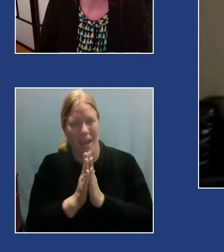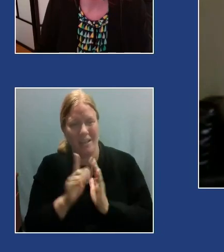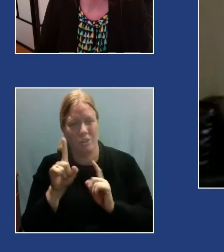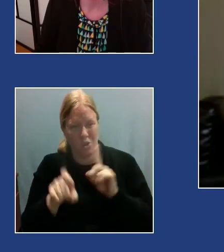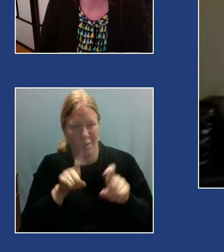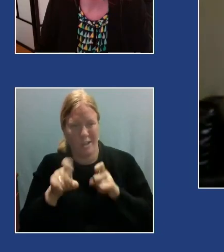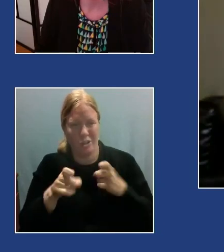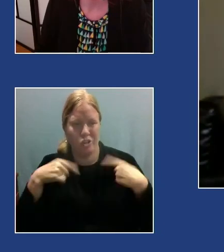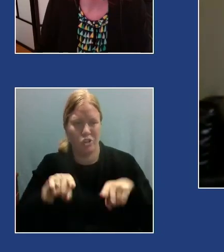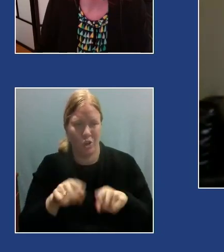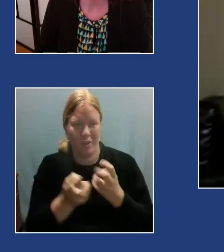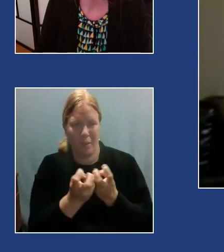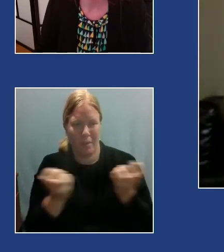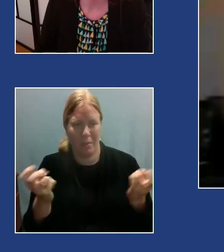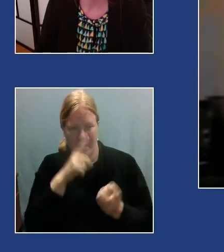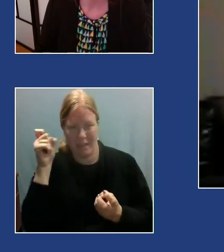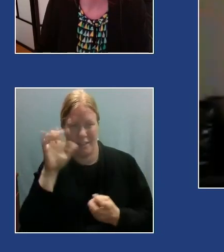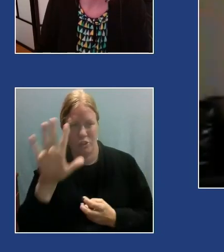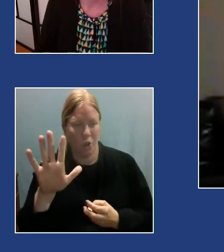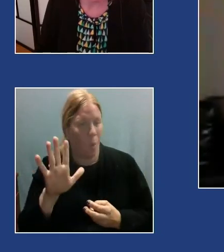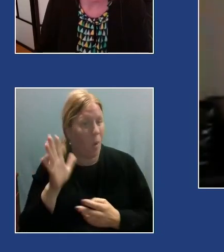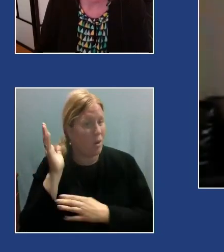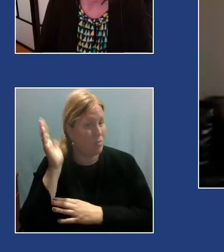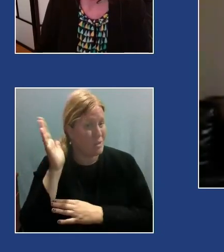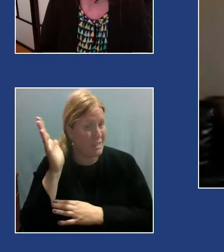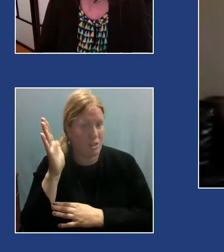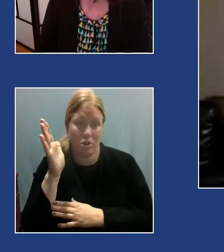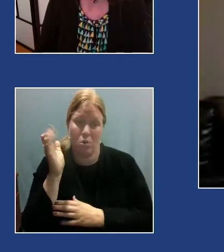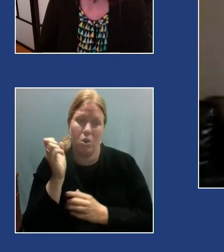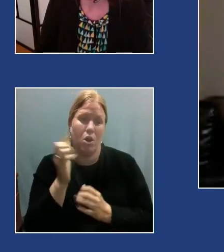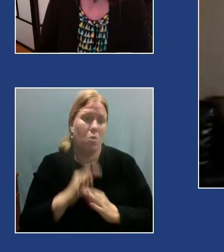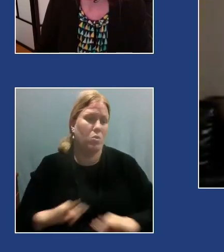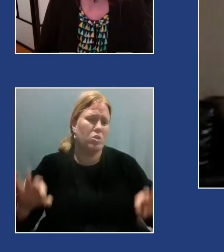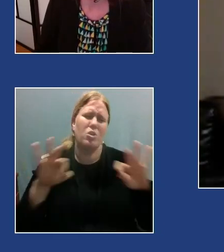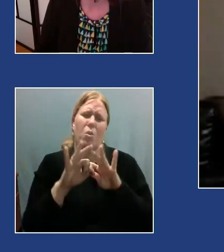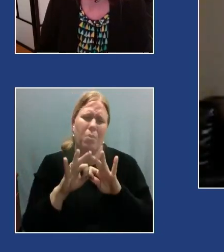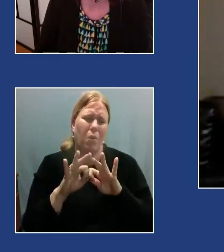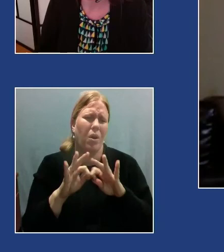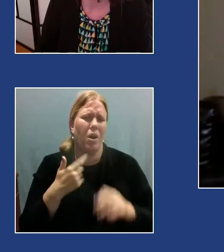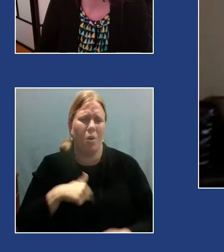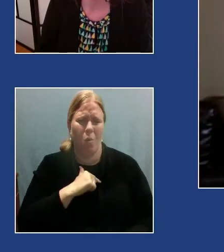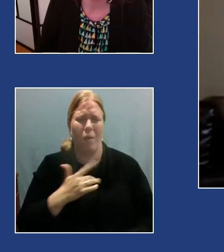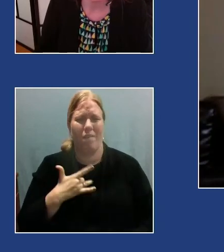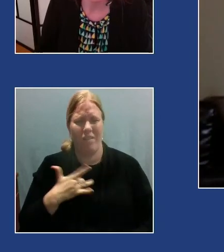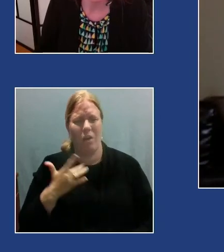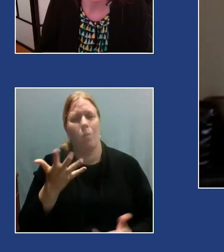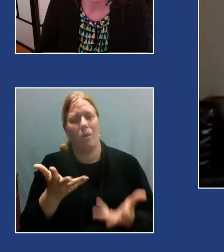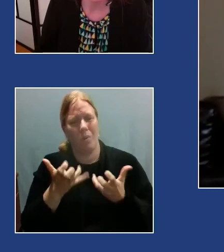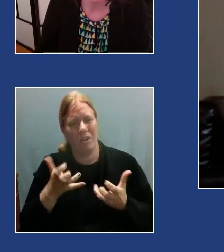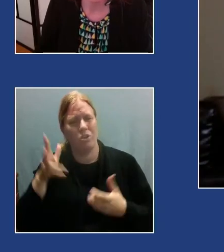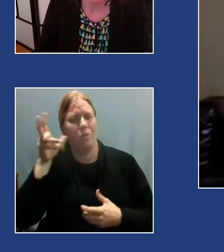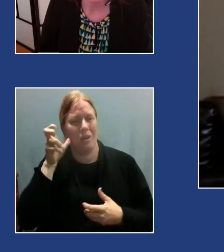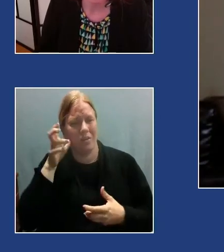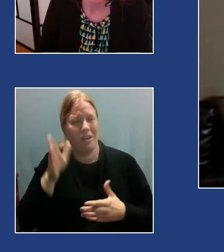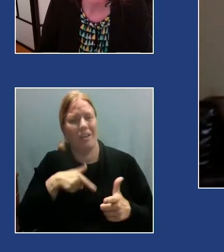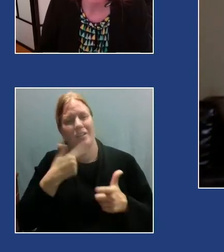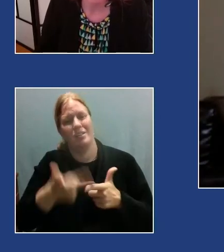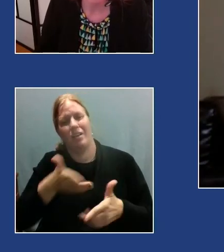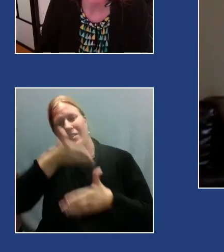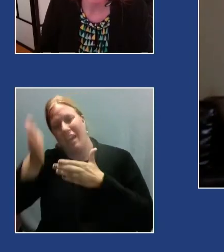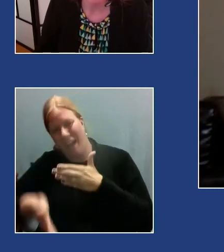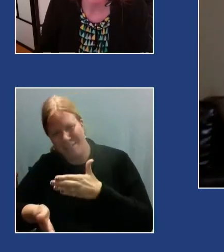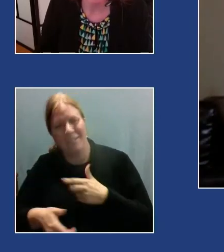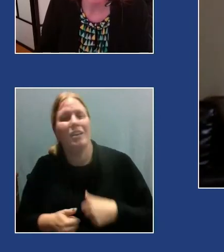intervention was so compelling that we decided to hear it till the end. We all wanted to do that. So